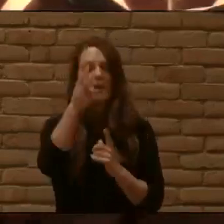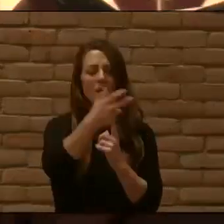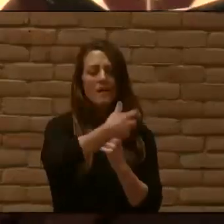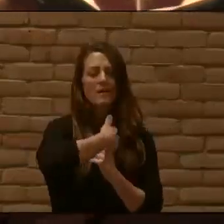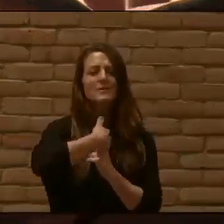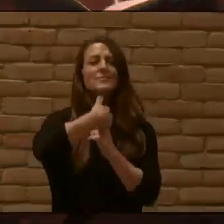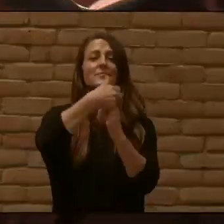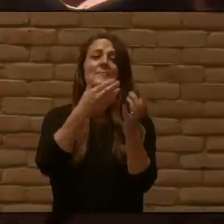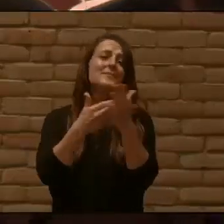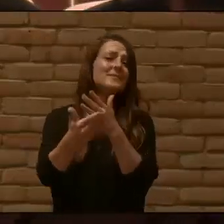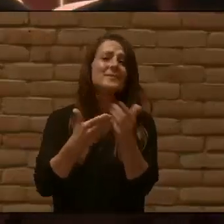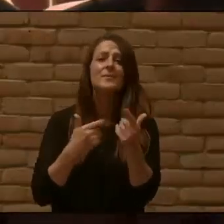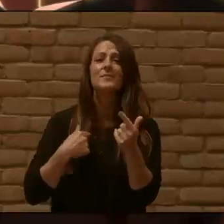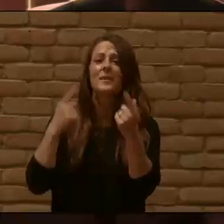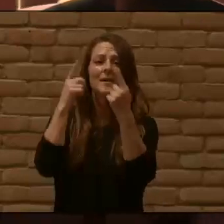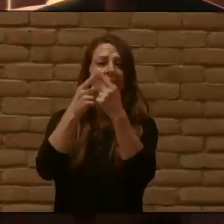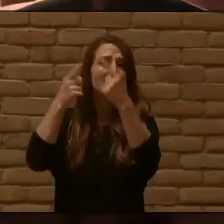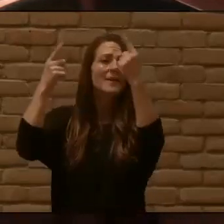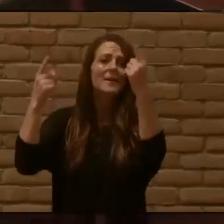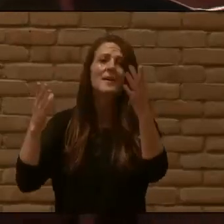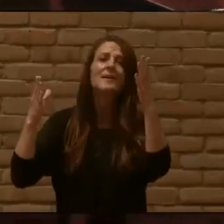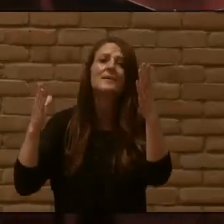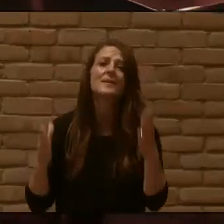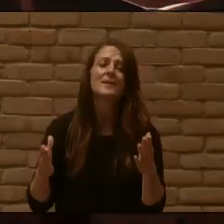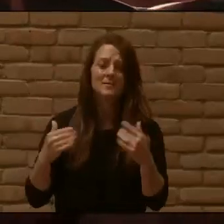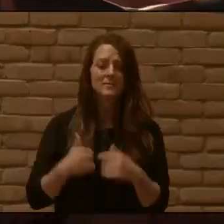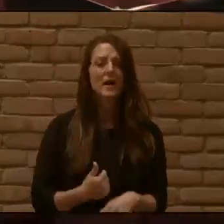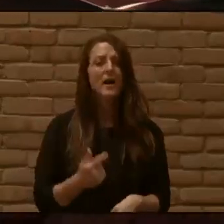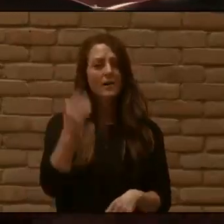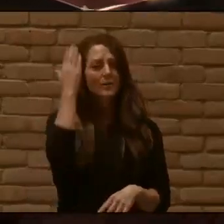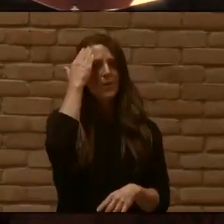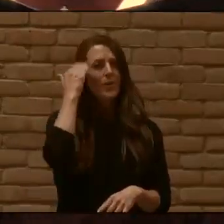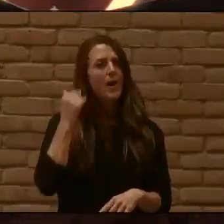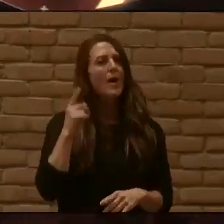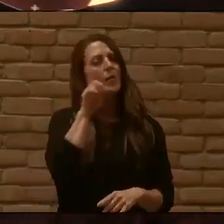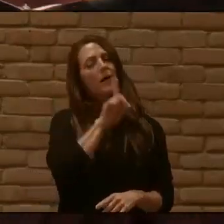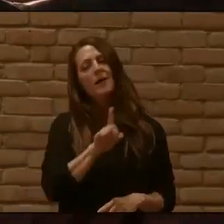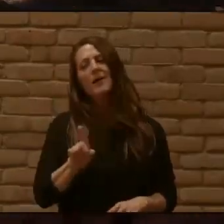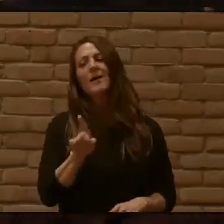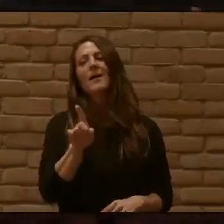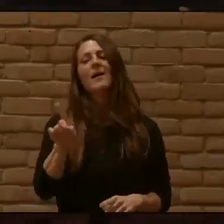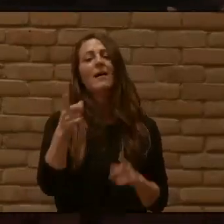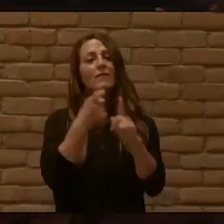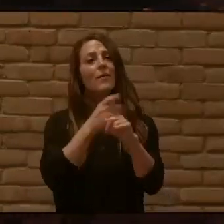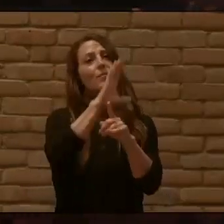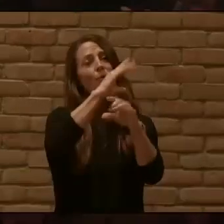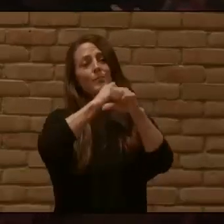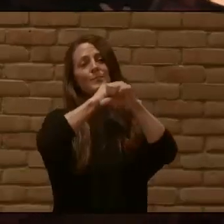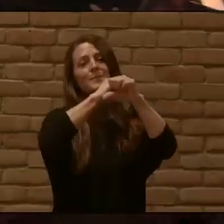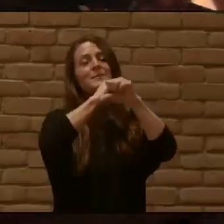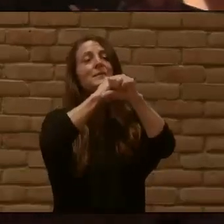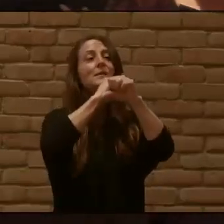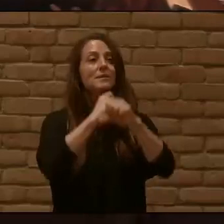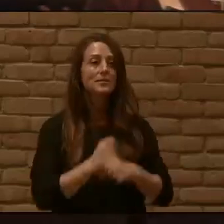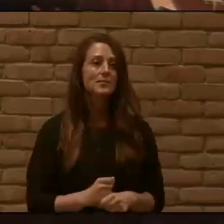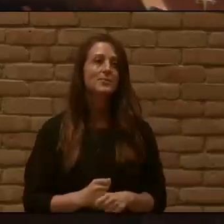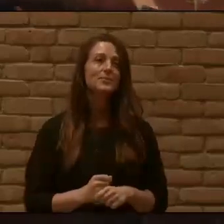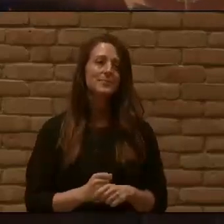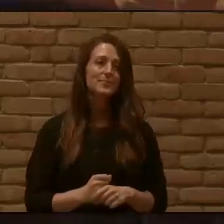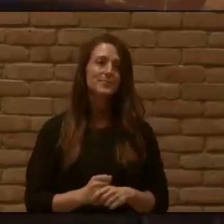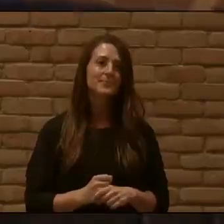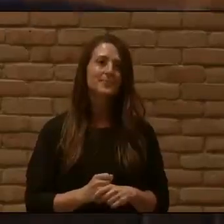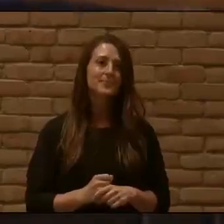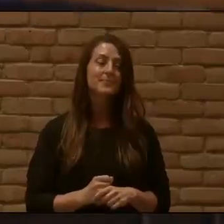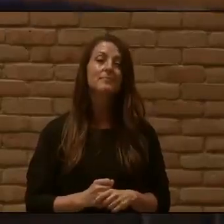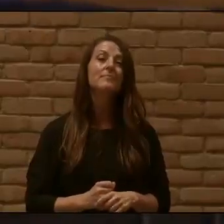stranger Wondering from the fold of love He to